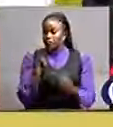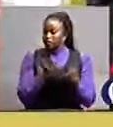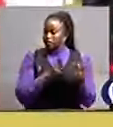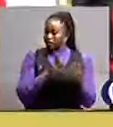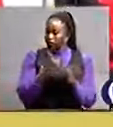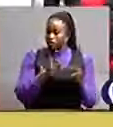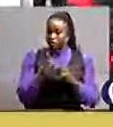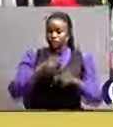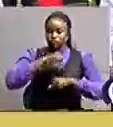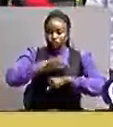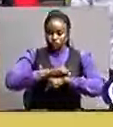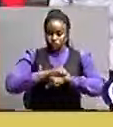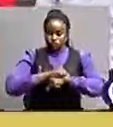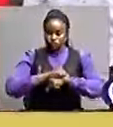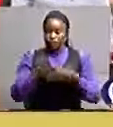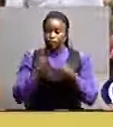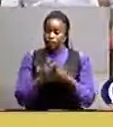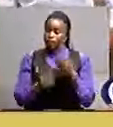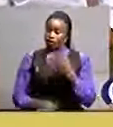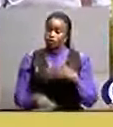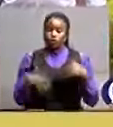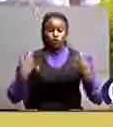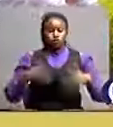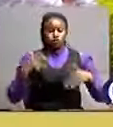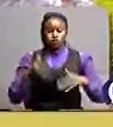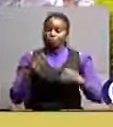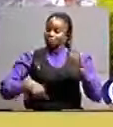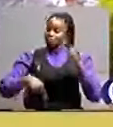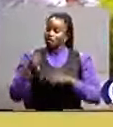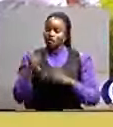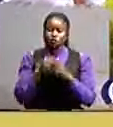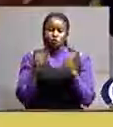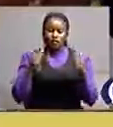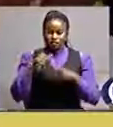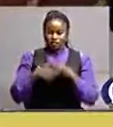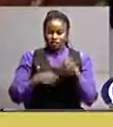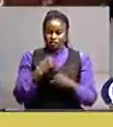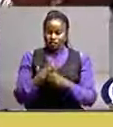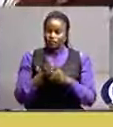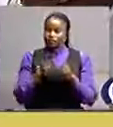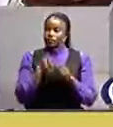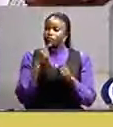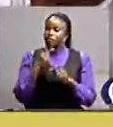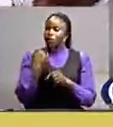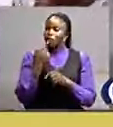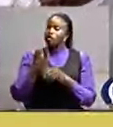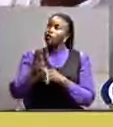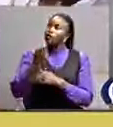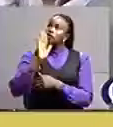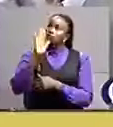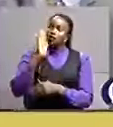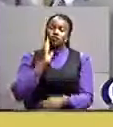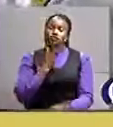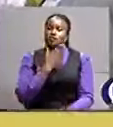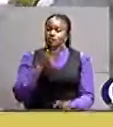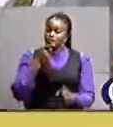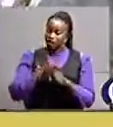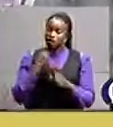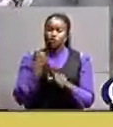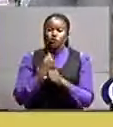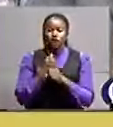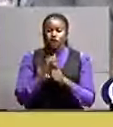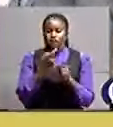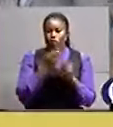Hadzwaib Chitezala, who was overwhelmed by the great performance this year, said it was by God's grace and hard work by teachers and